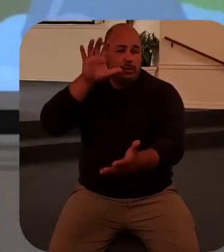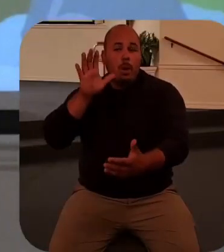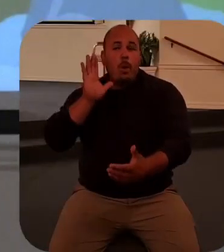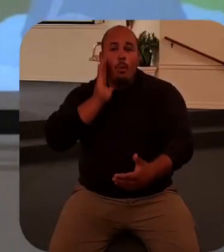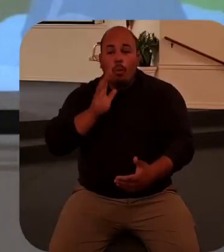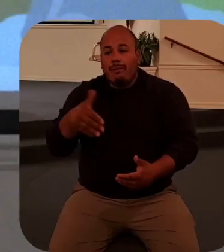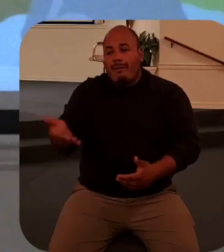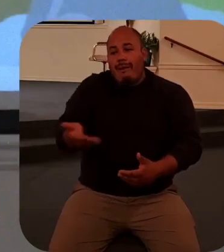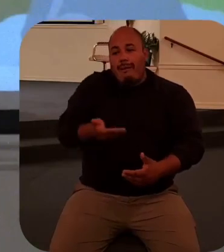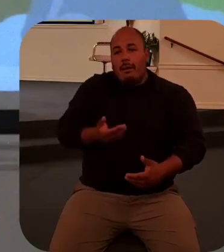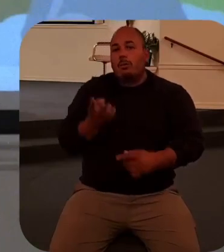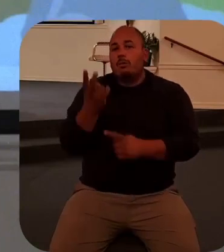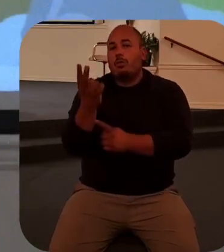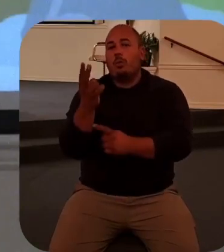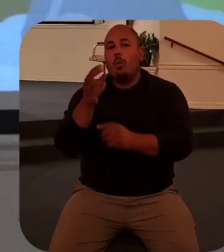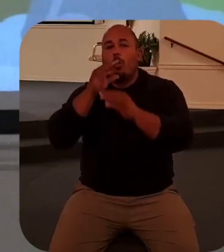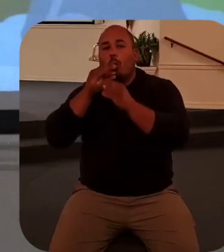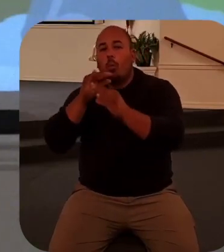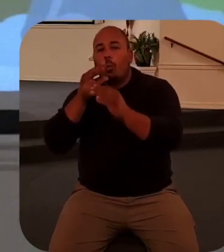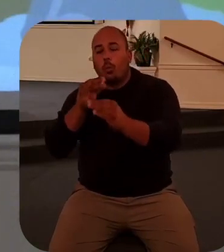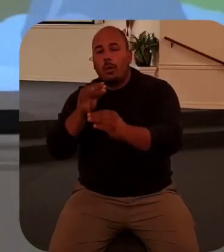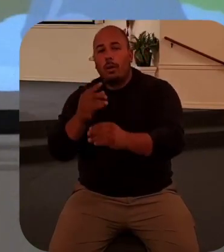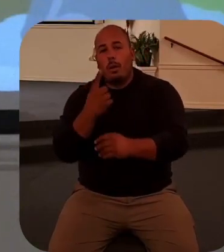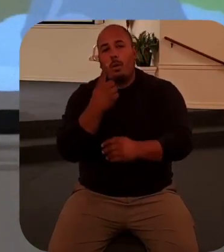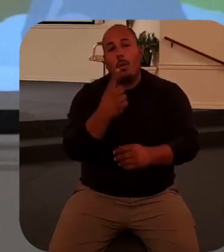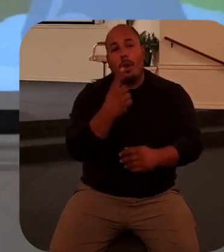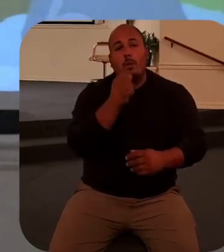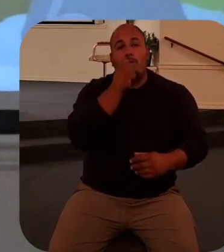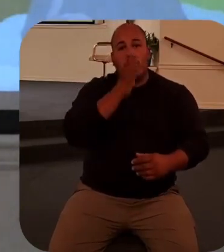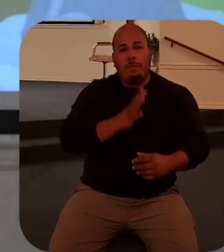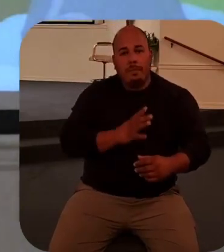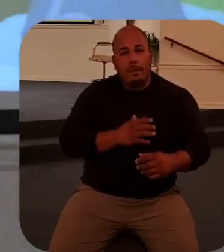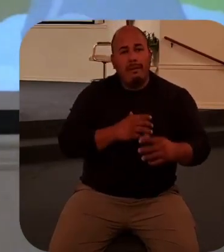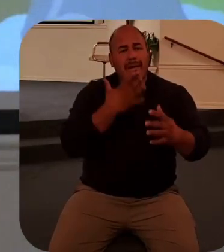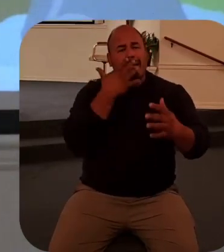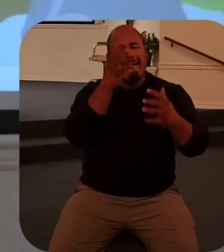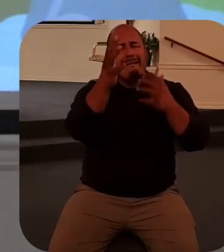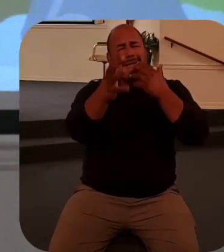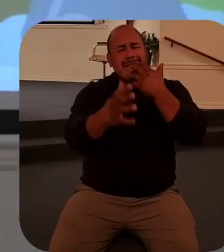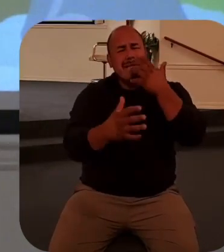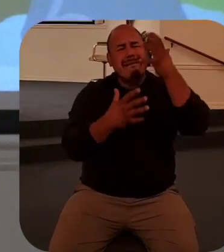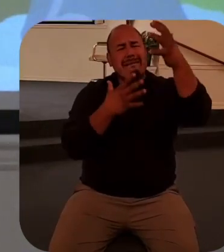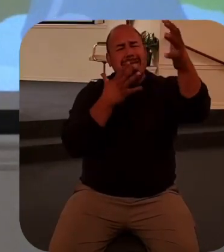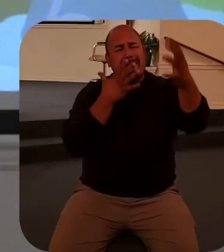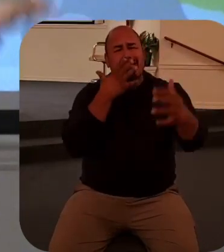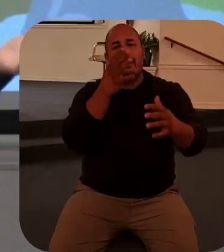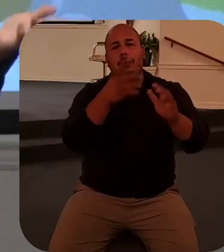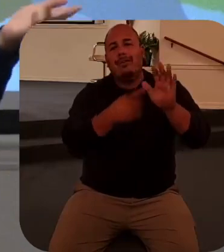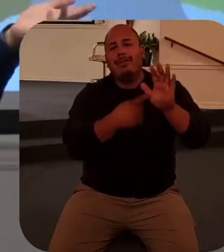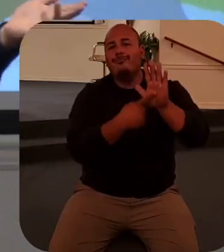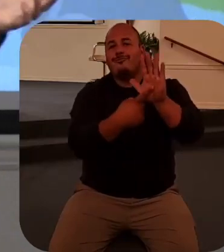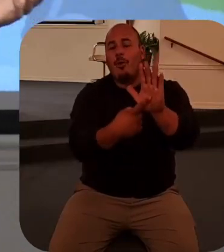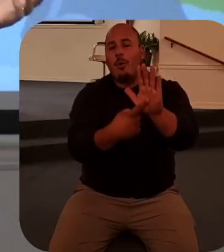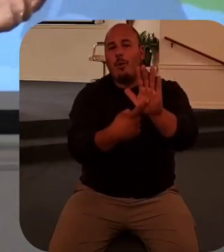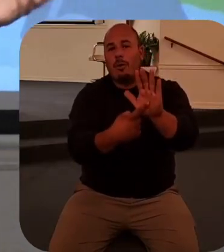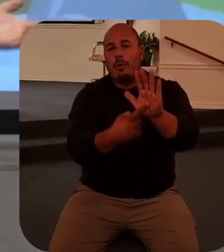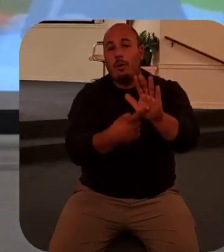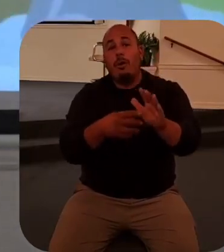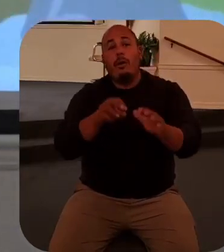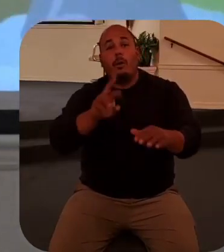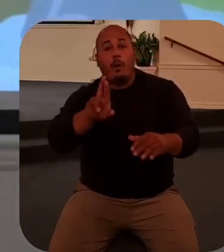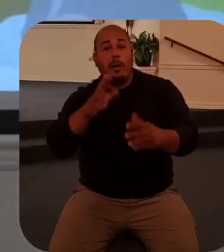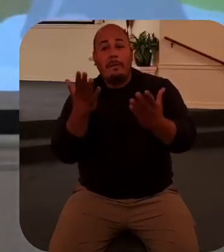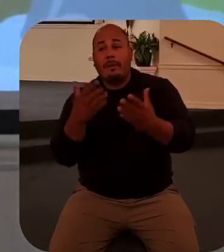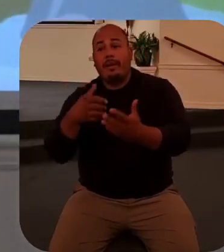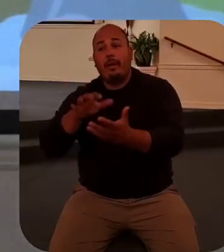players and a wailing woman to give voice to their grief and a wealthy family might hire